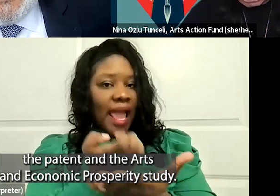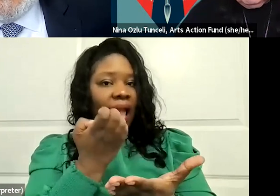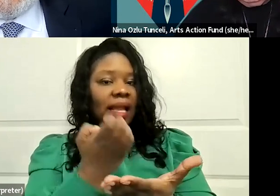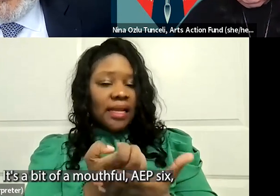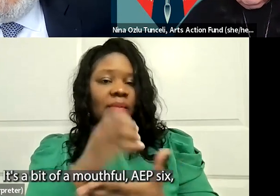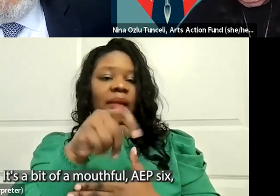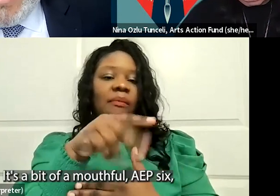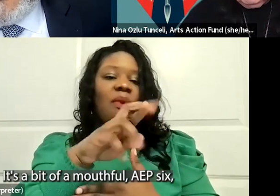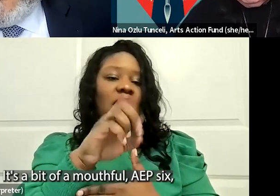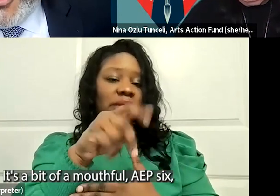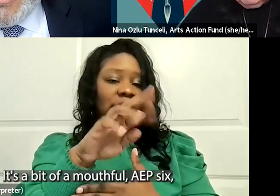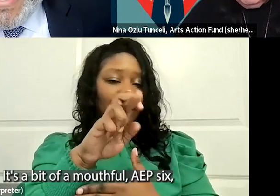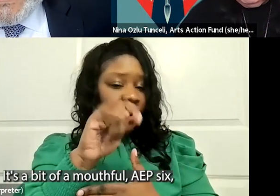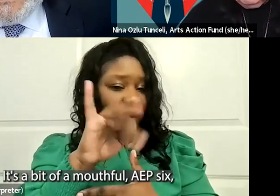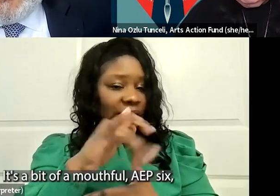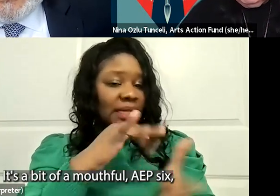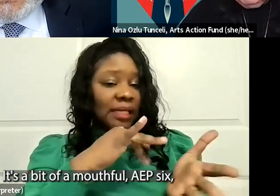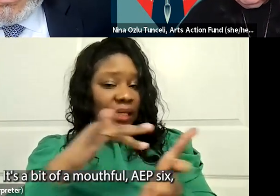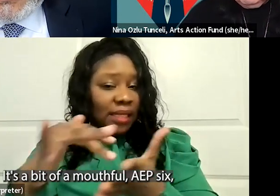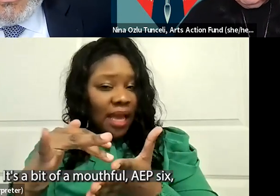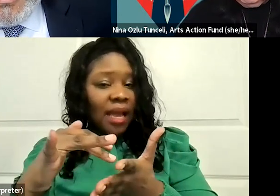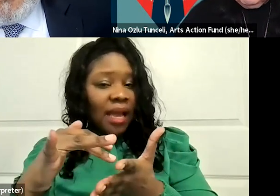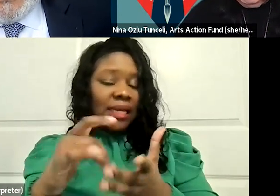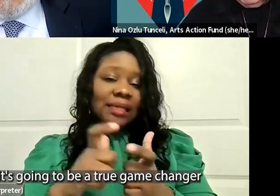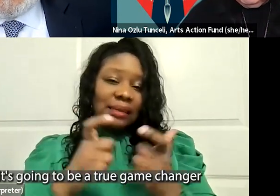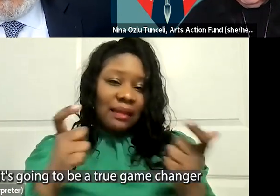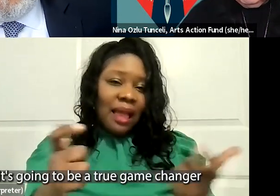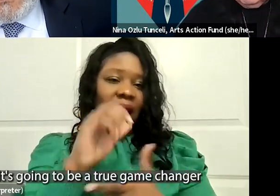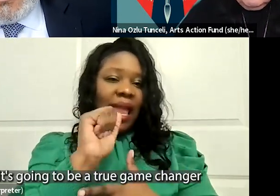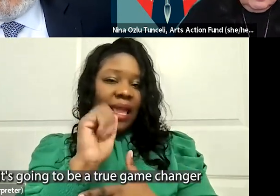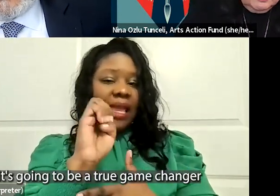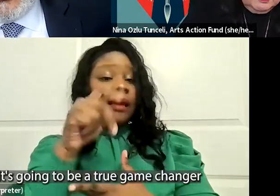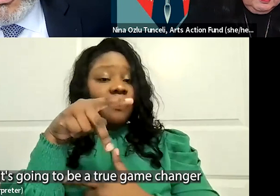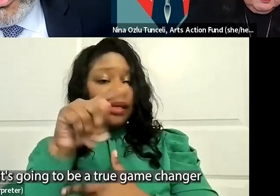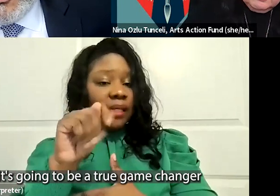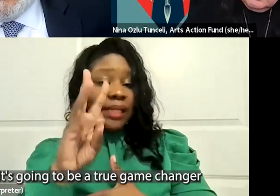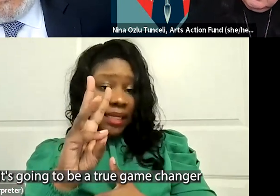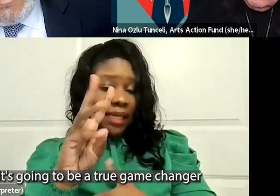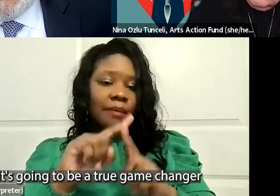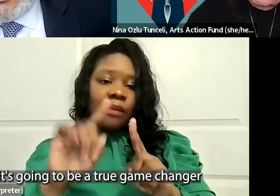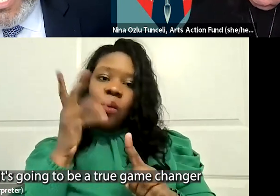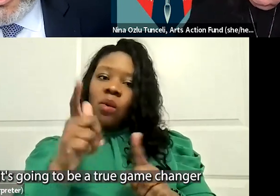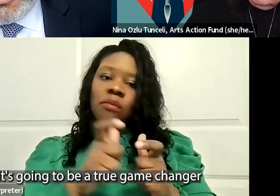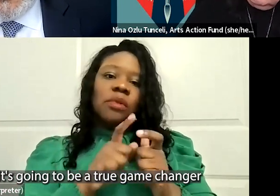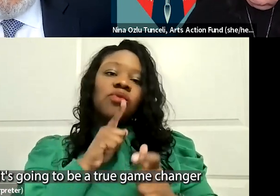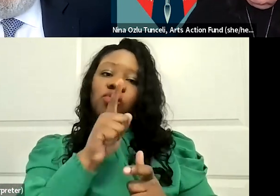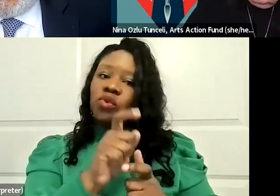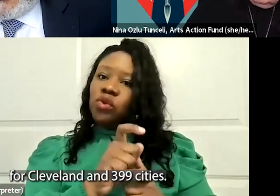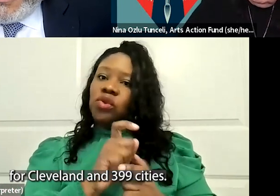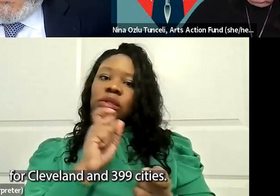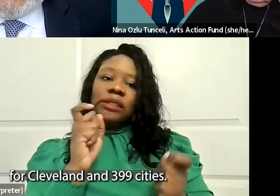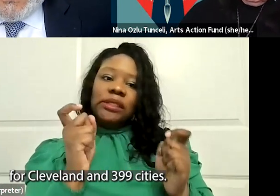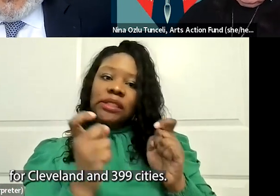study. It's a bit of a mouthful, AEP 6, but it's going to be a true game changer